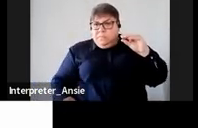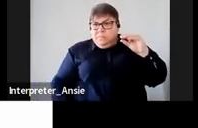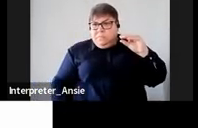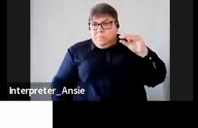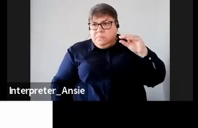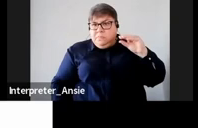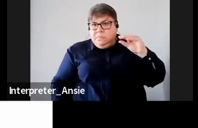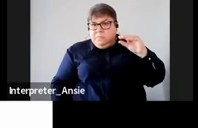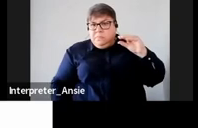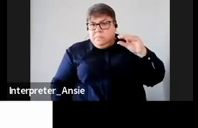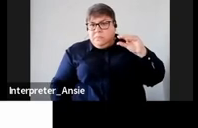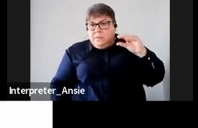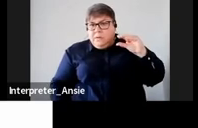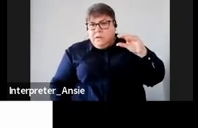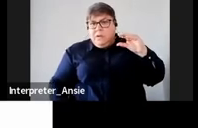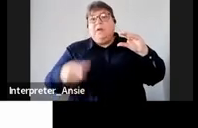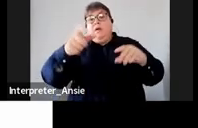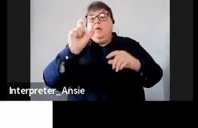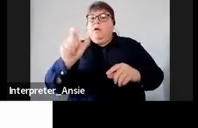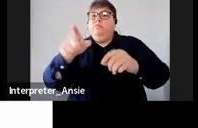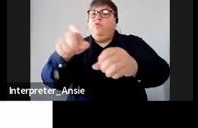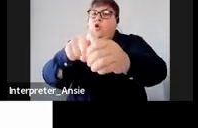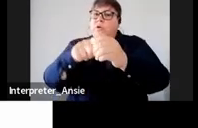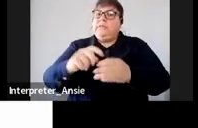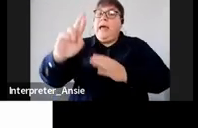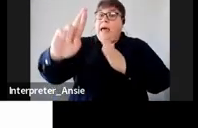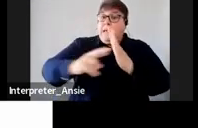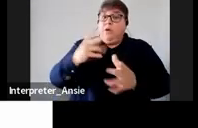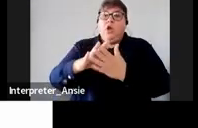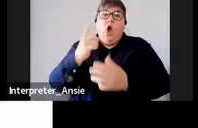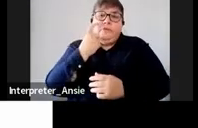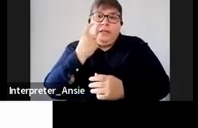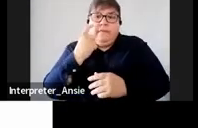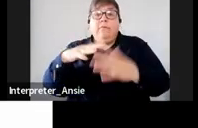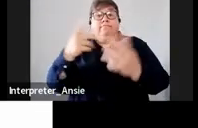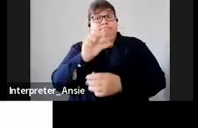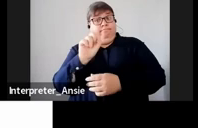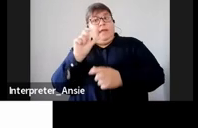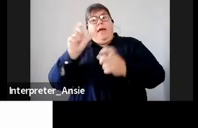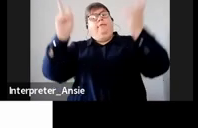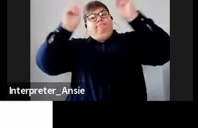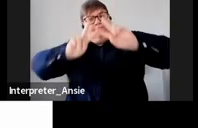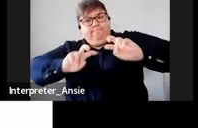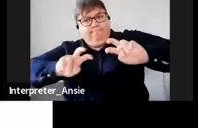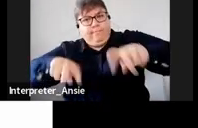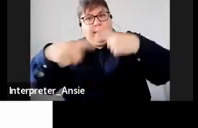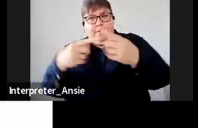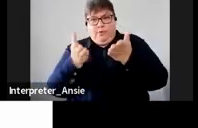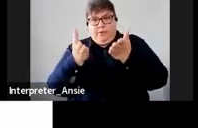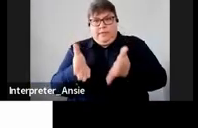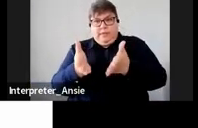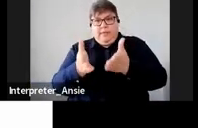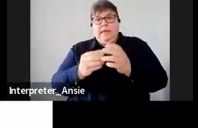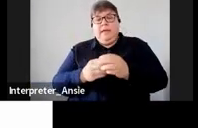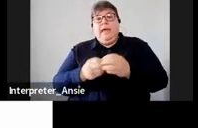can request a remission and objected and then SARS will look into it but you need to give specific